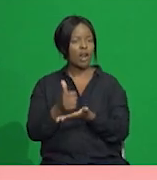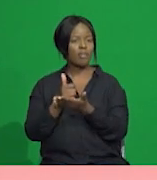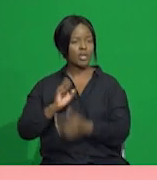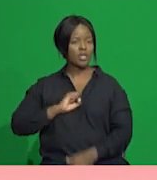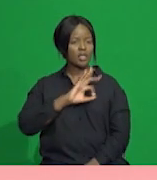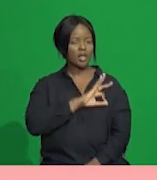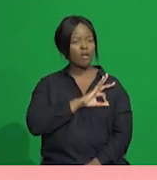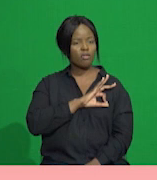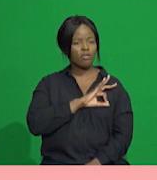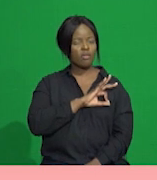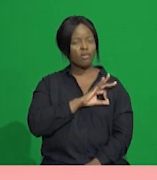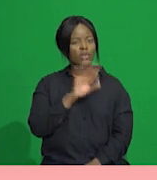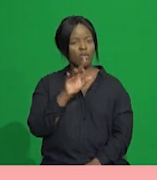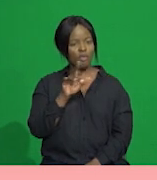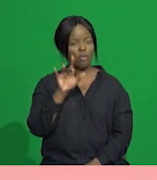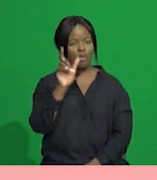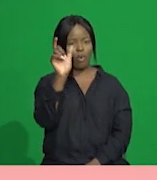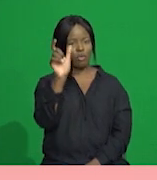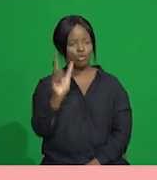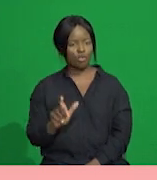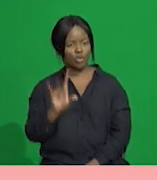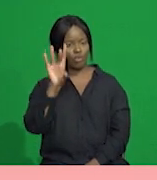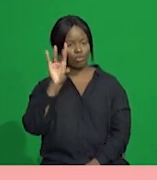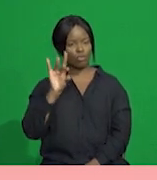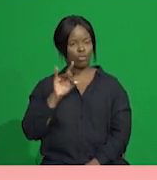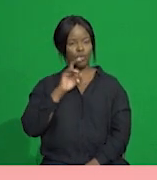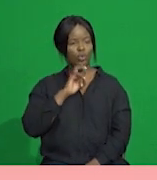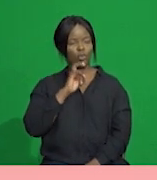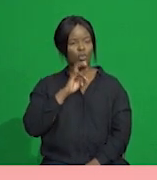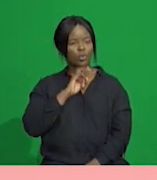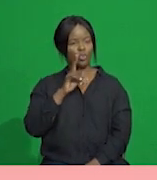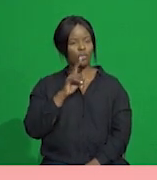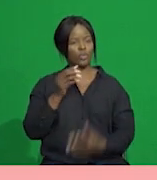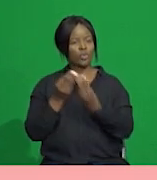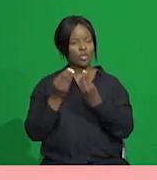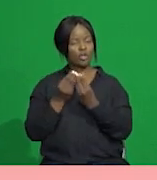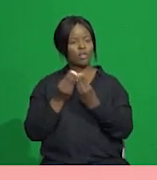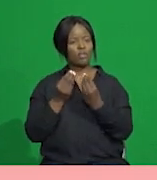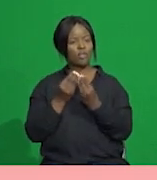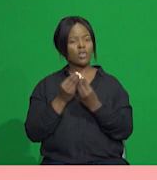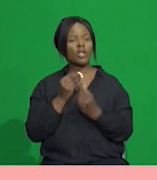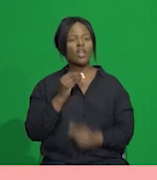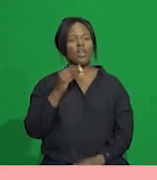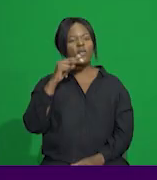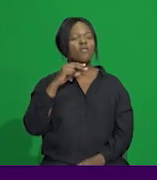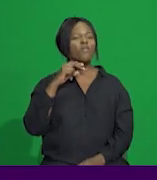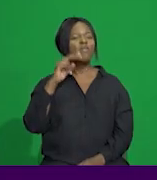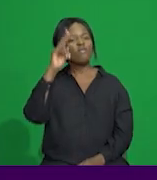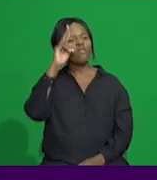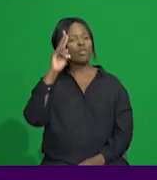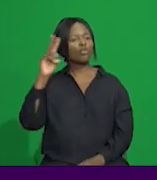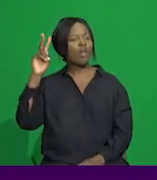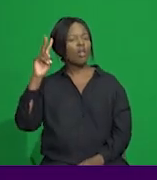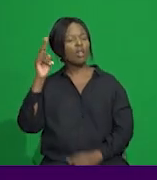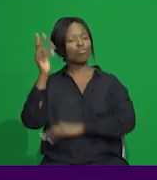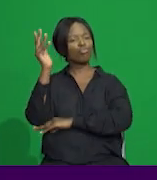and recreate lectures using chroma key techniques, virtual sets, and teleprompters, uploading